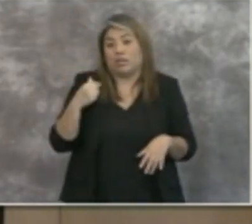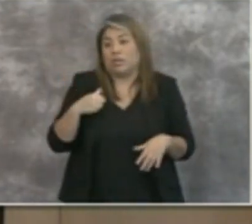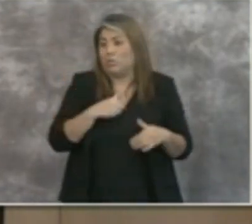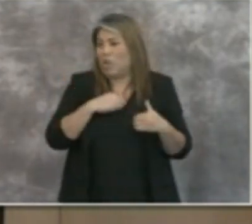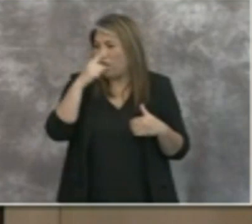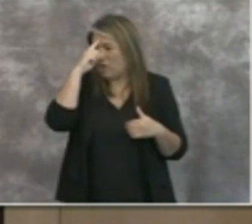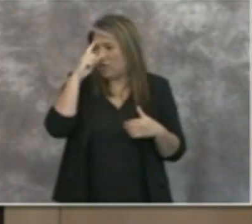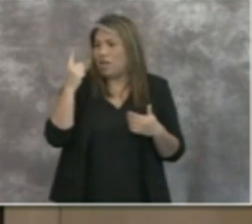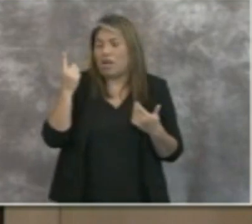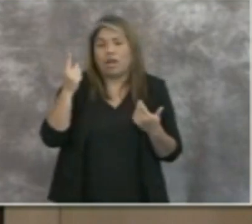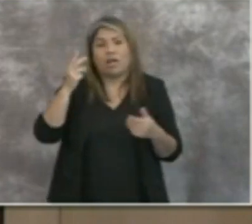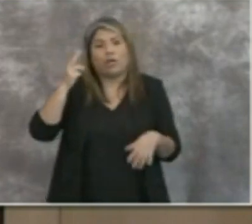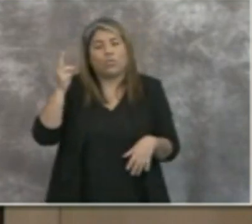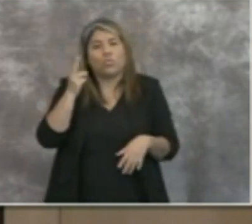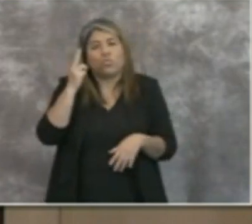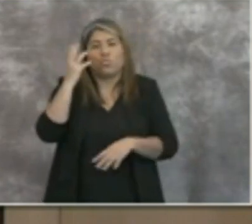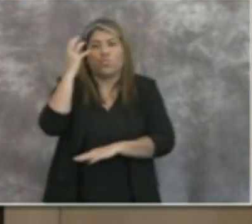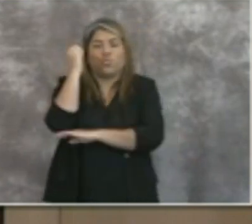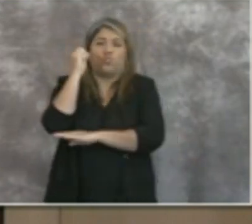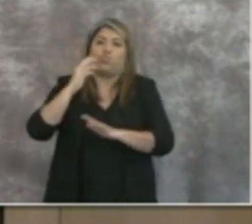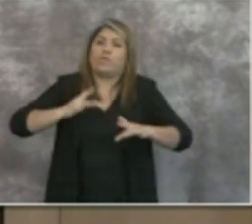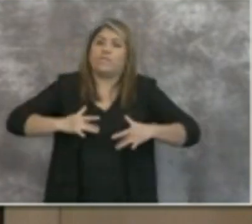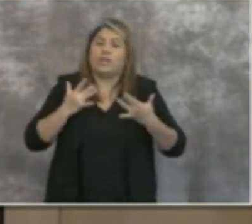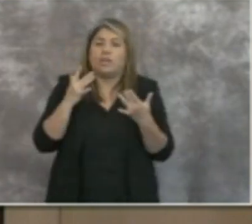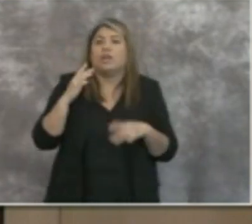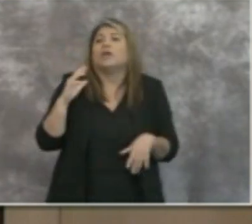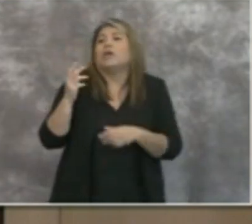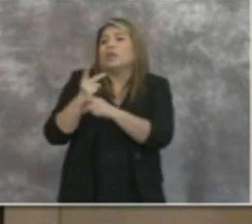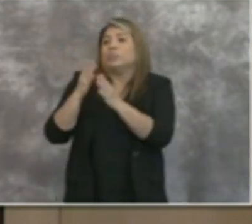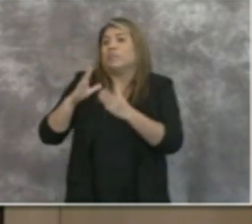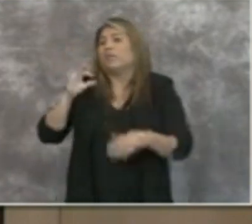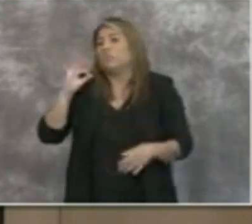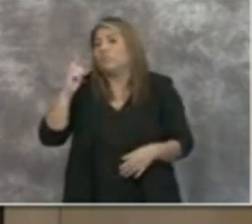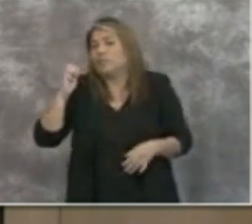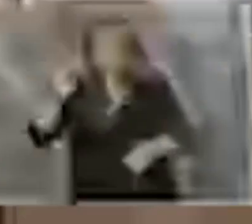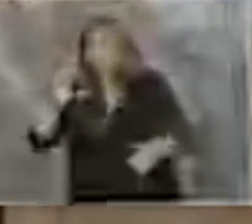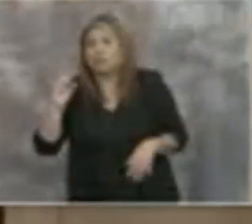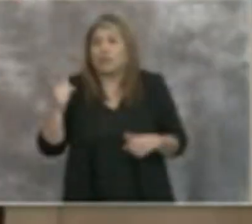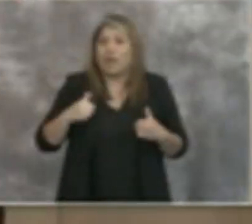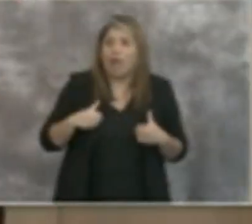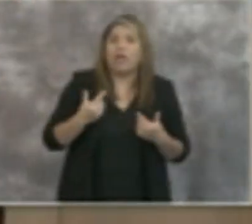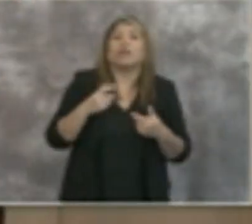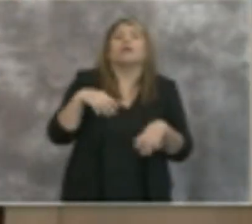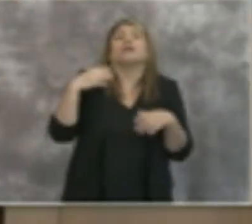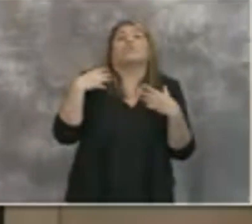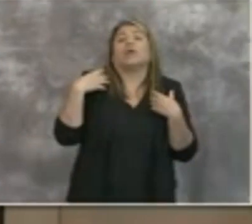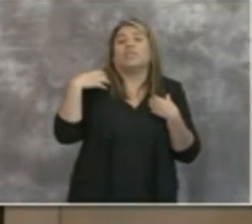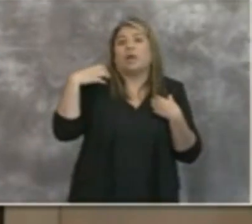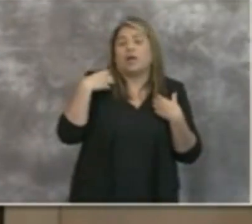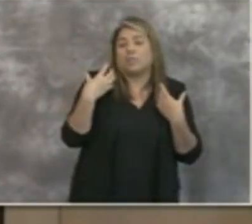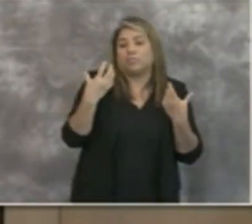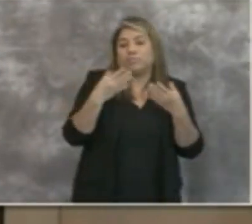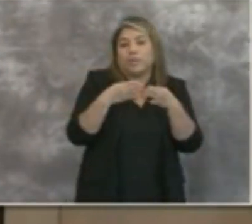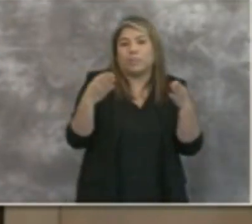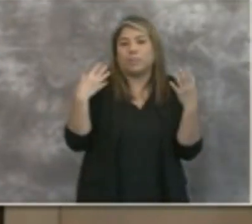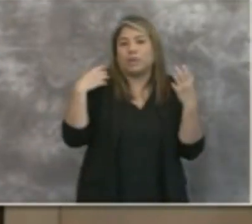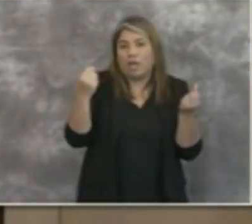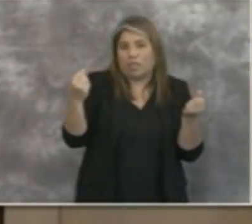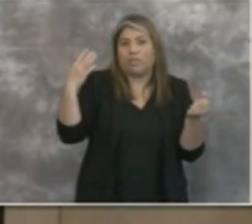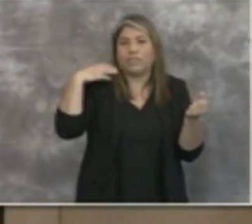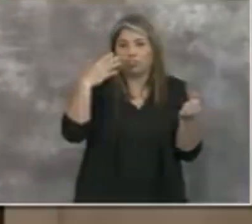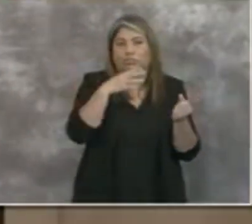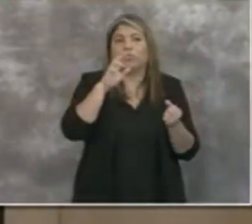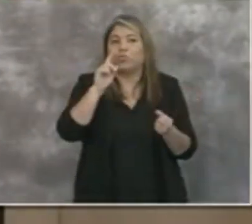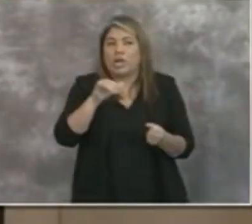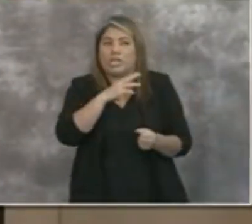had, I think, a very historic event. Supervisor Fletcher and I were joined with our county public health officials at Reidy's Children's Hospital